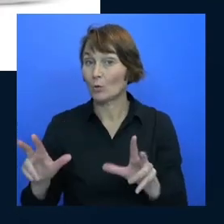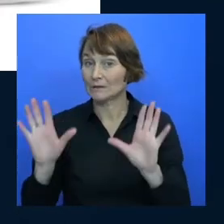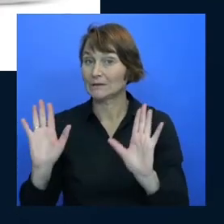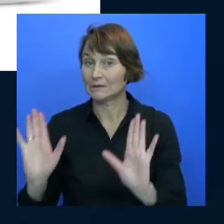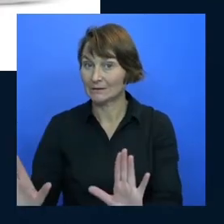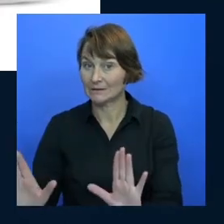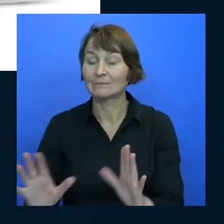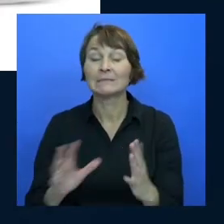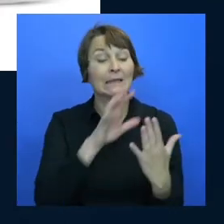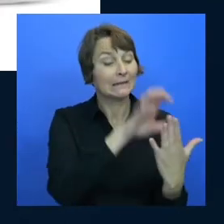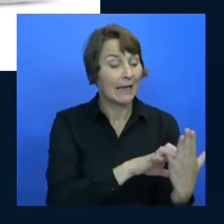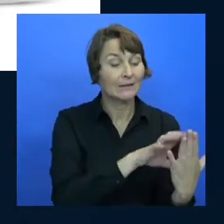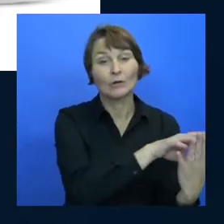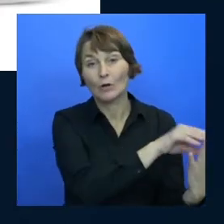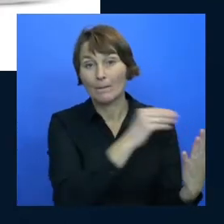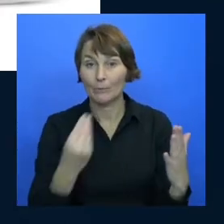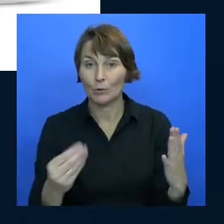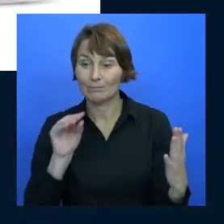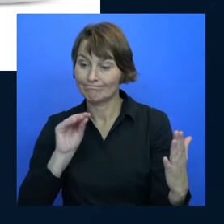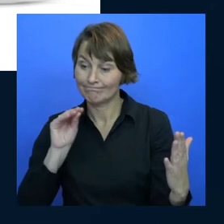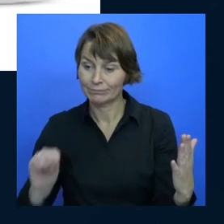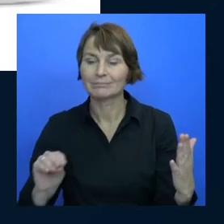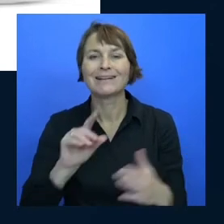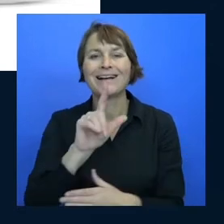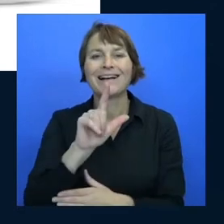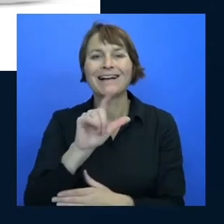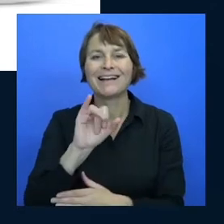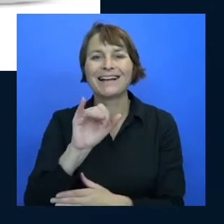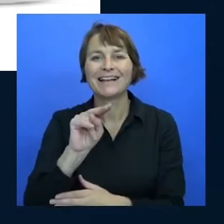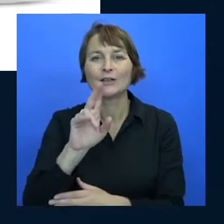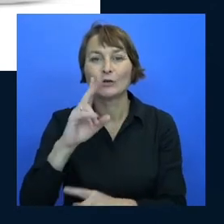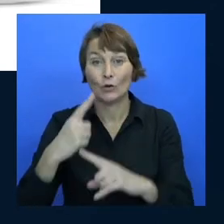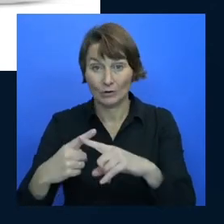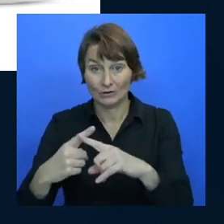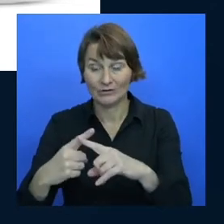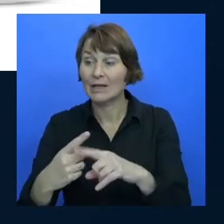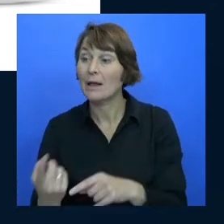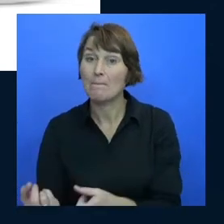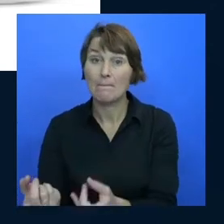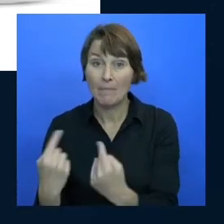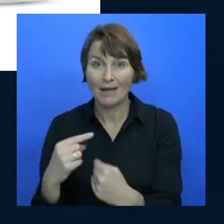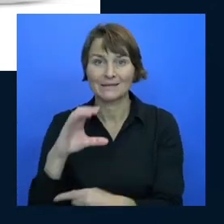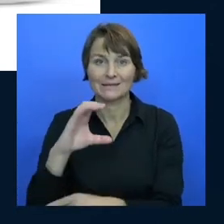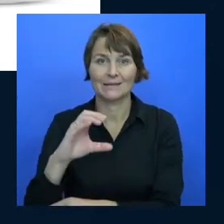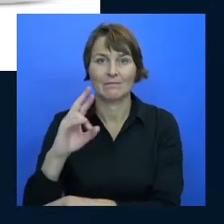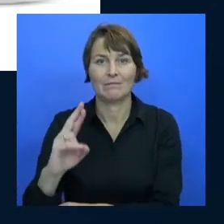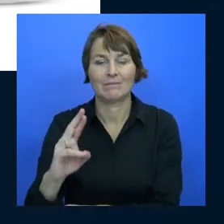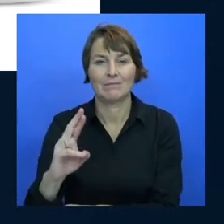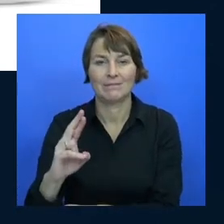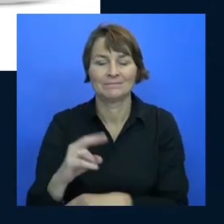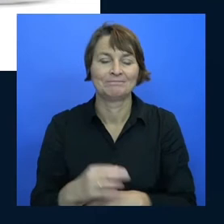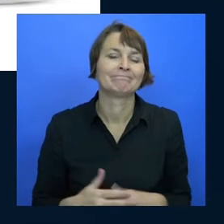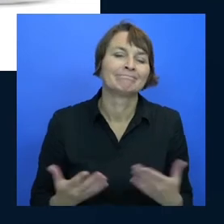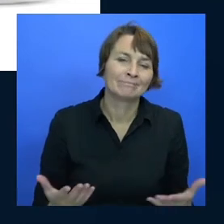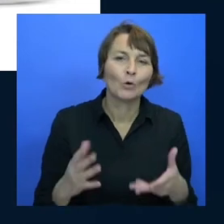copy it to my linux computer and it removes the carriage return and the problem was of course this